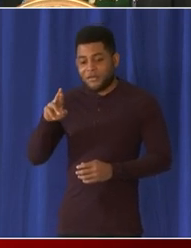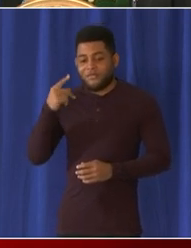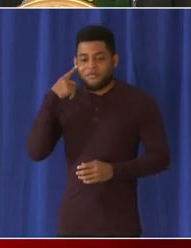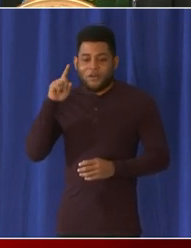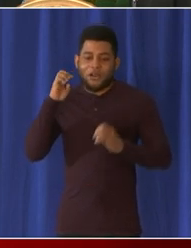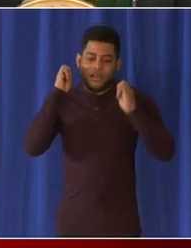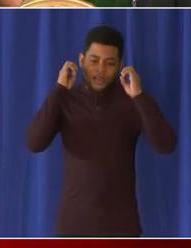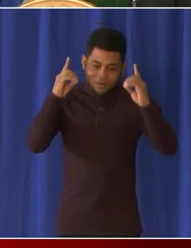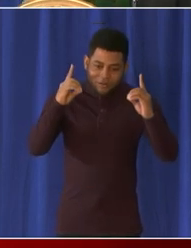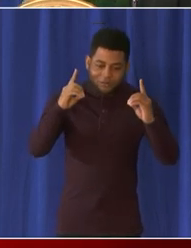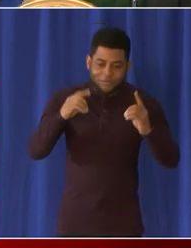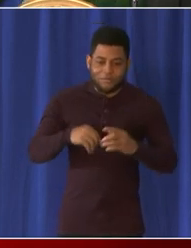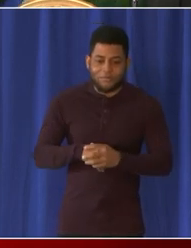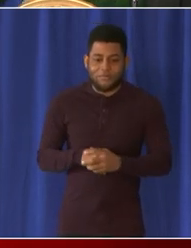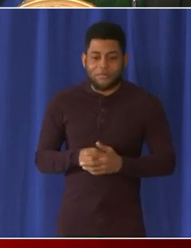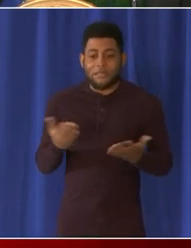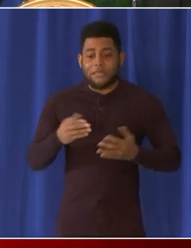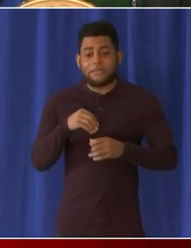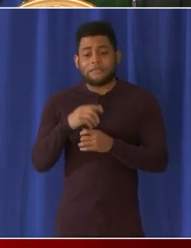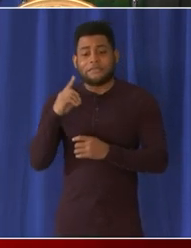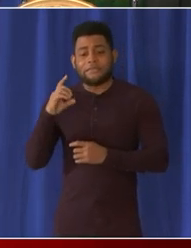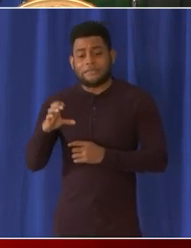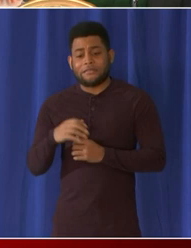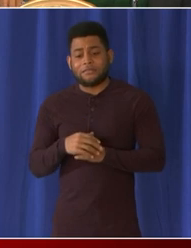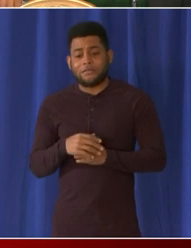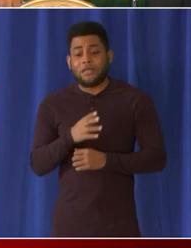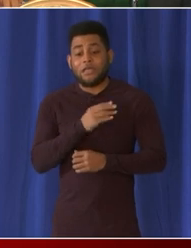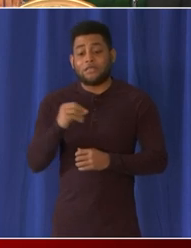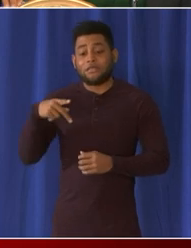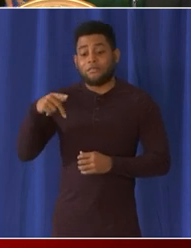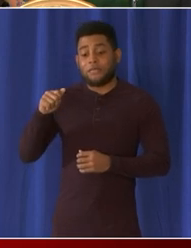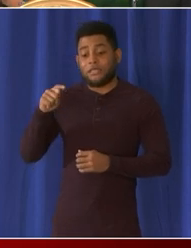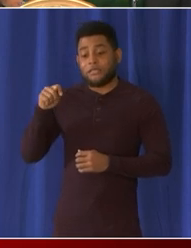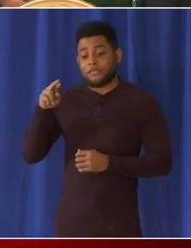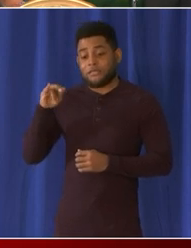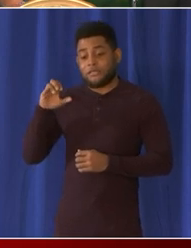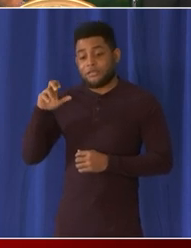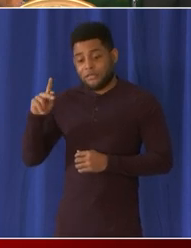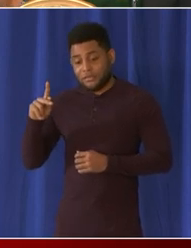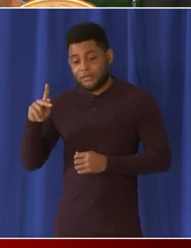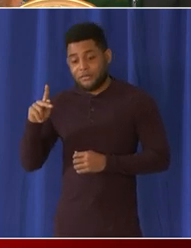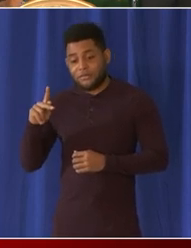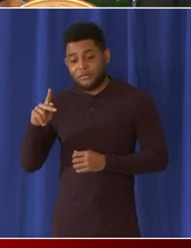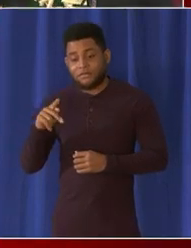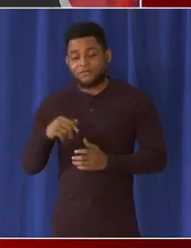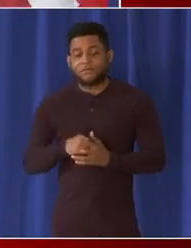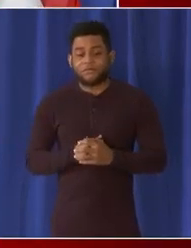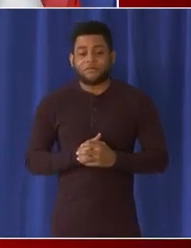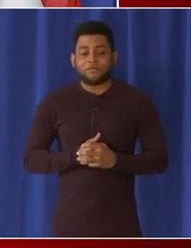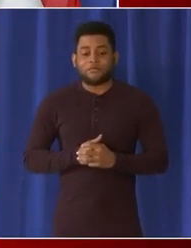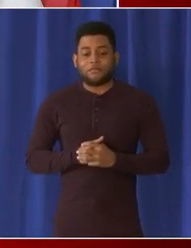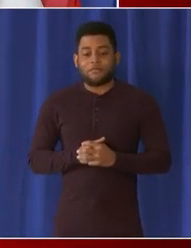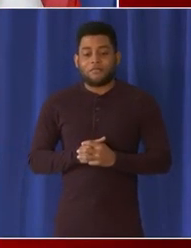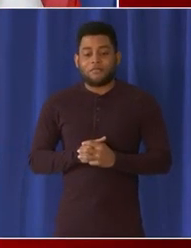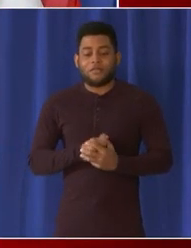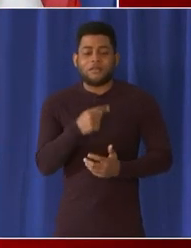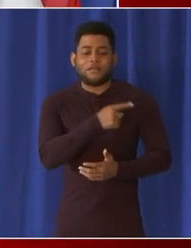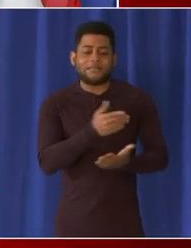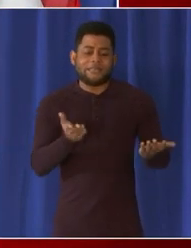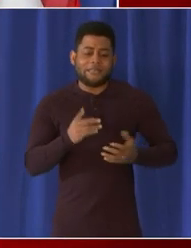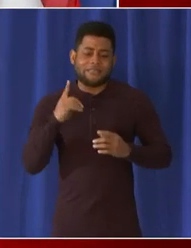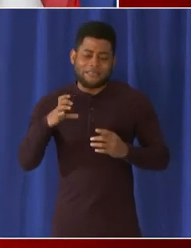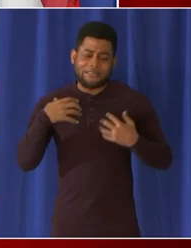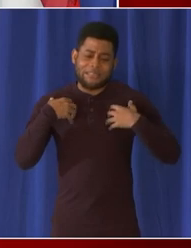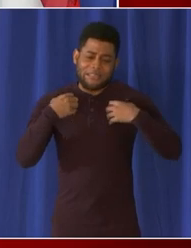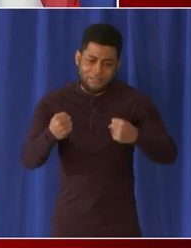as well as Patrick Ashley who is the Deputy Director at DC Health. Let's